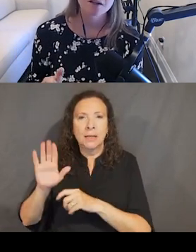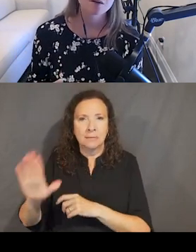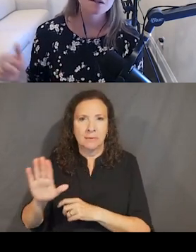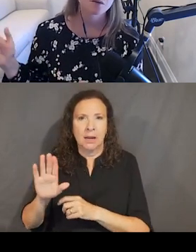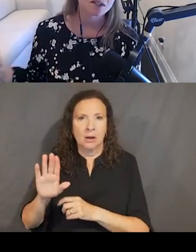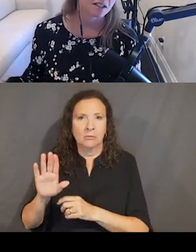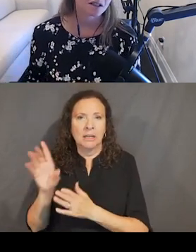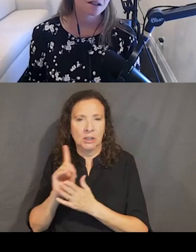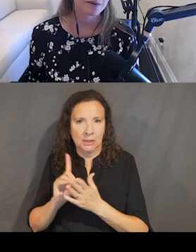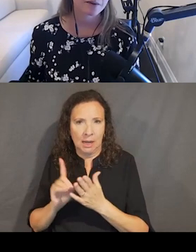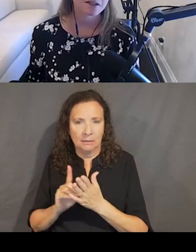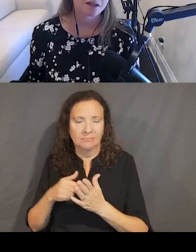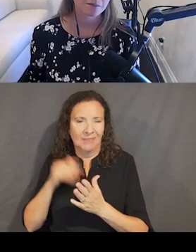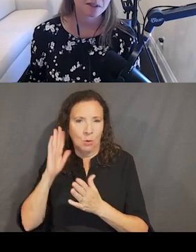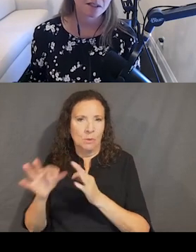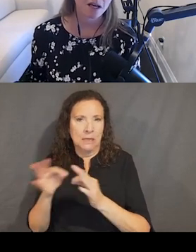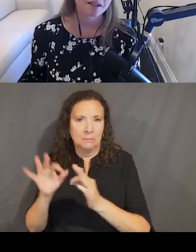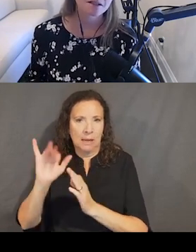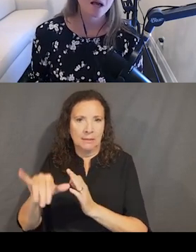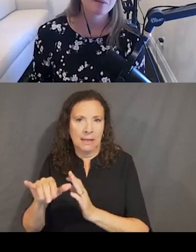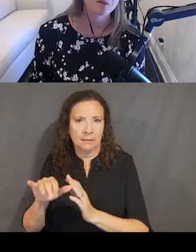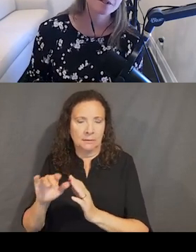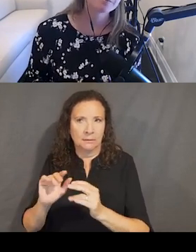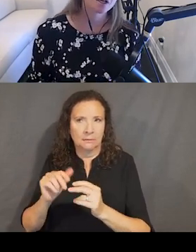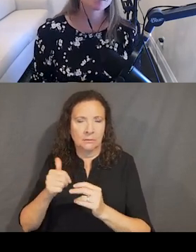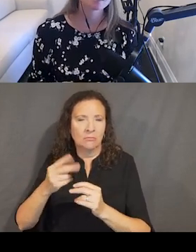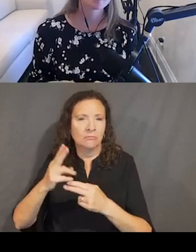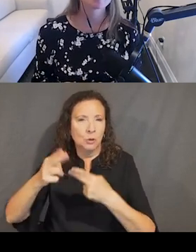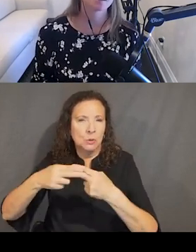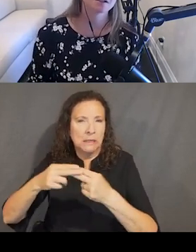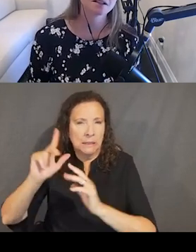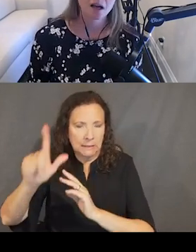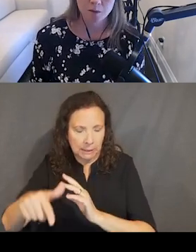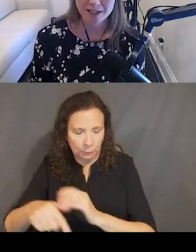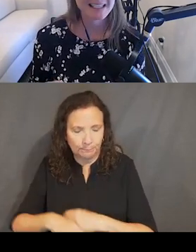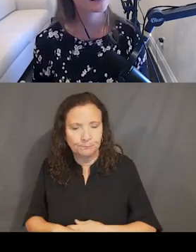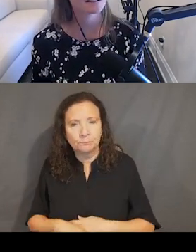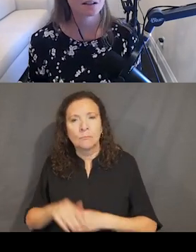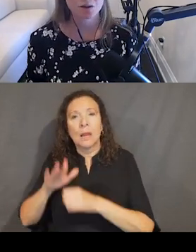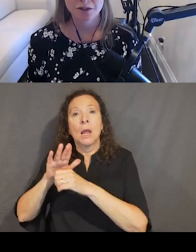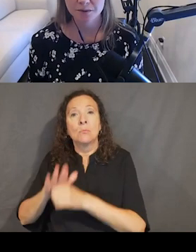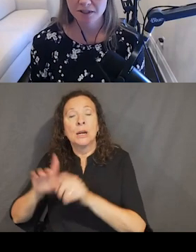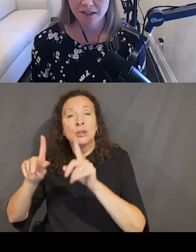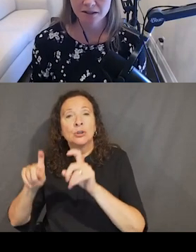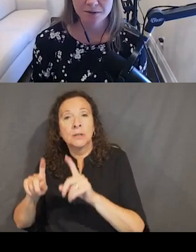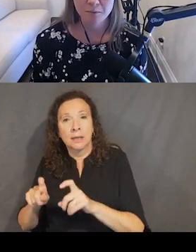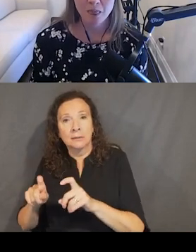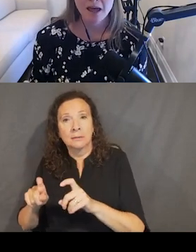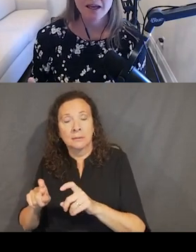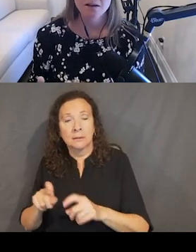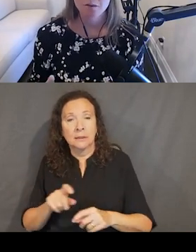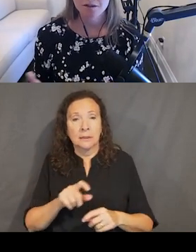I'm going to go into more detail about these in a couple of slides, but we should pressure test our designs where the text is at 200%.